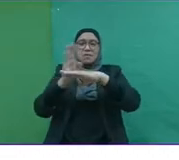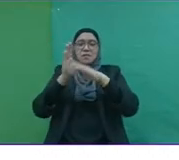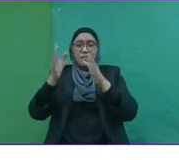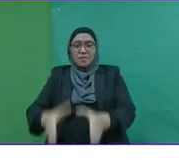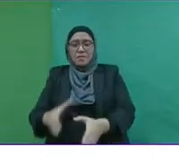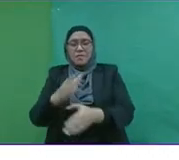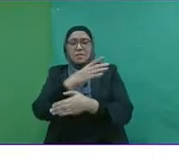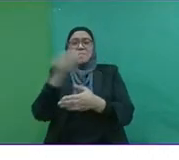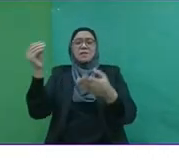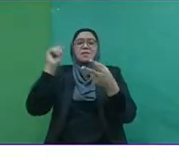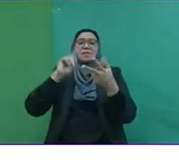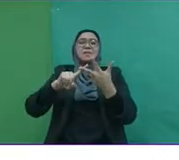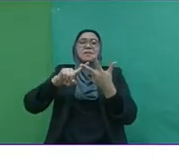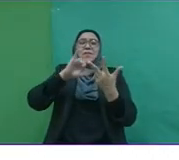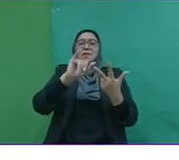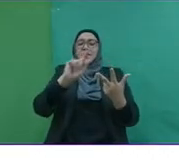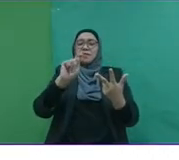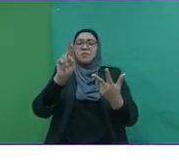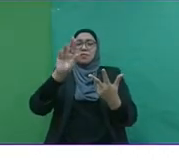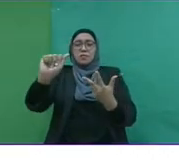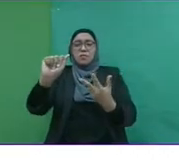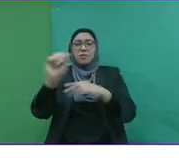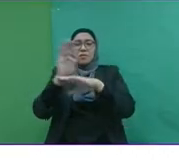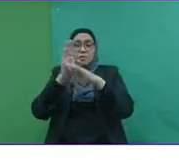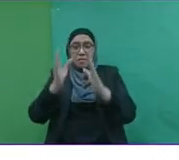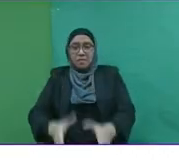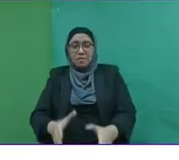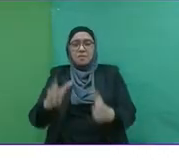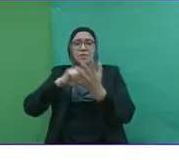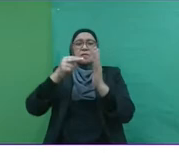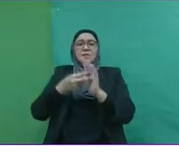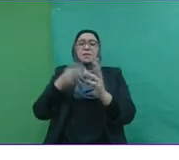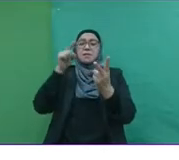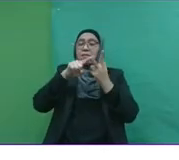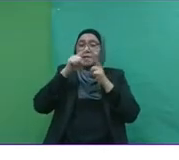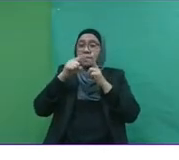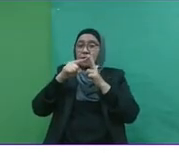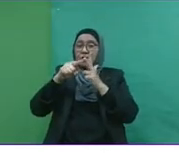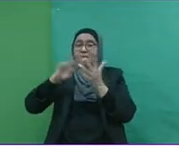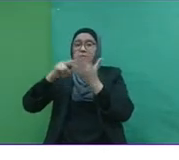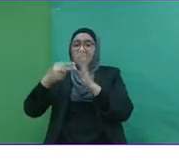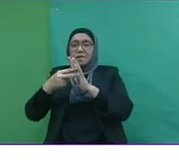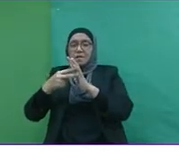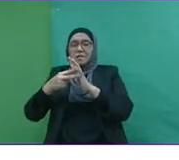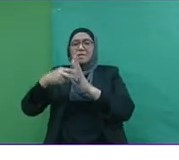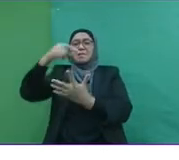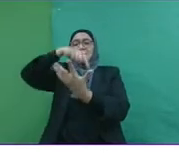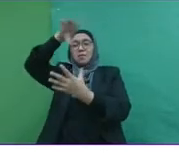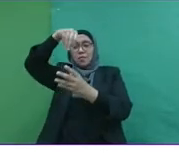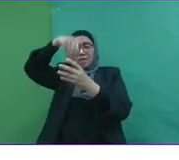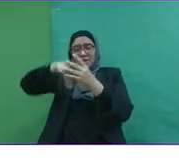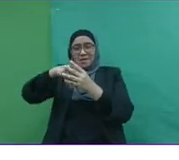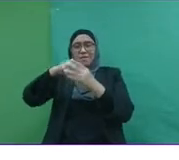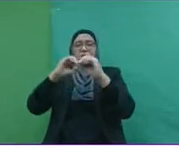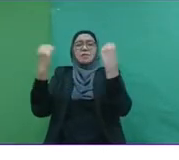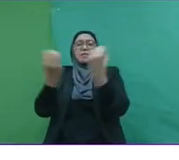as well as entrepreneurs who are entrepreneurs within an